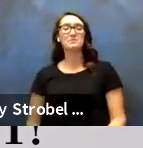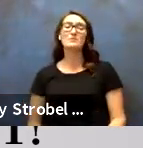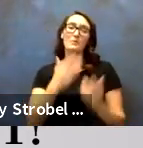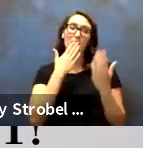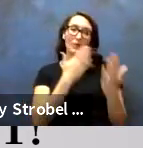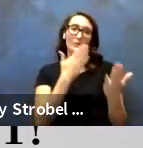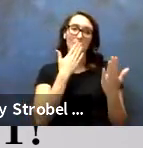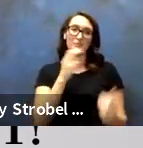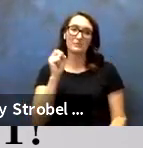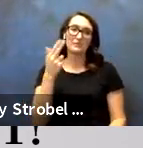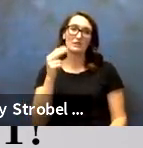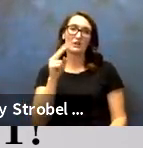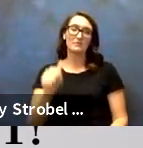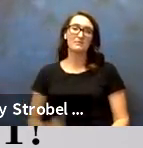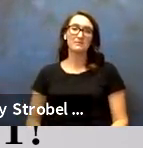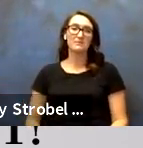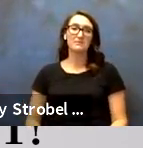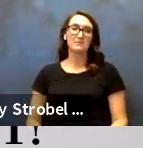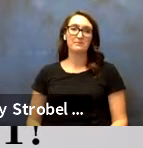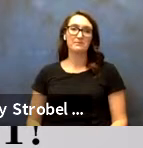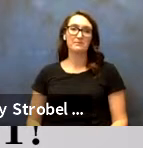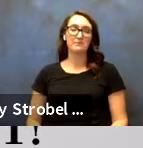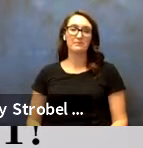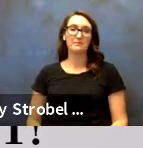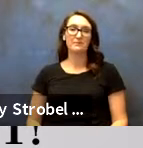thank you, Shauna. Thank you very much.